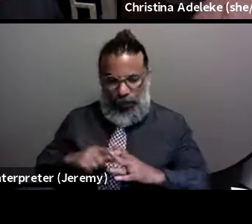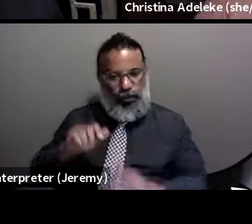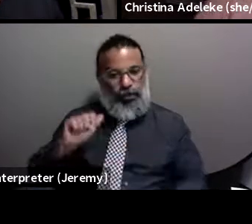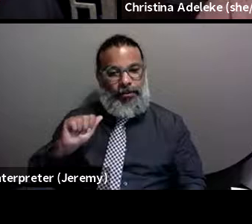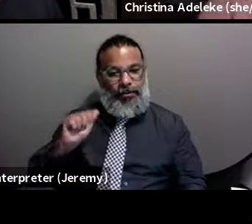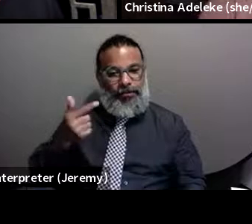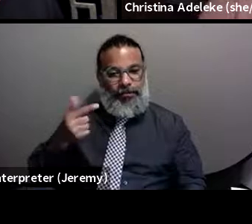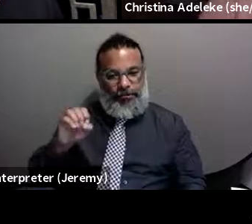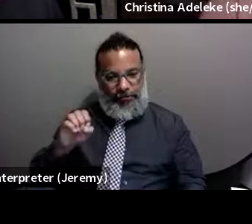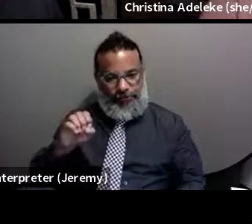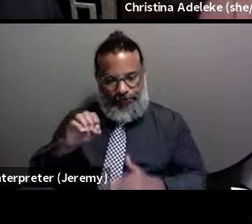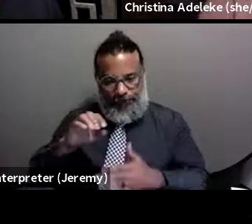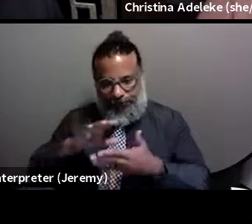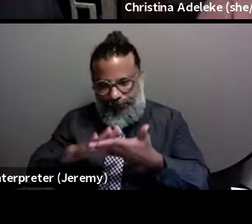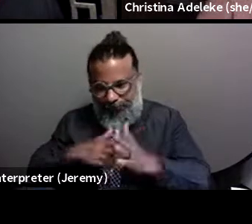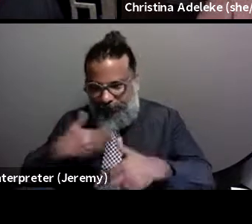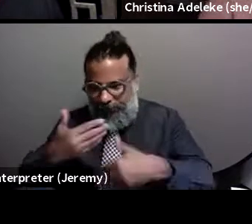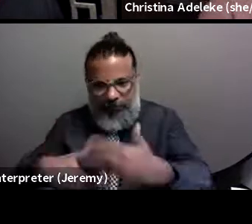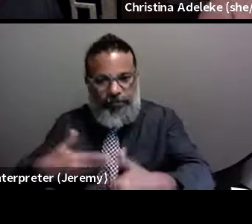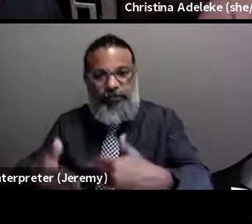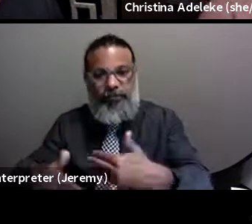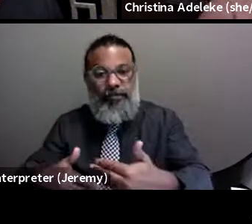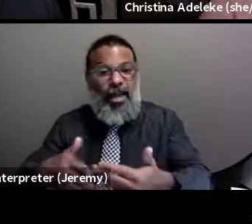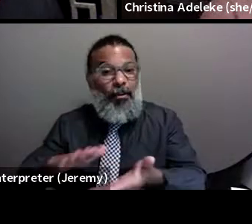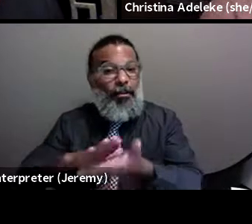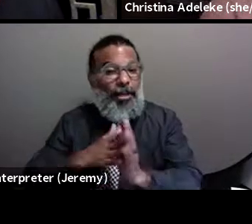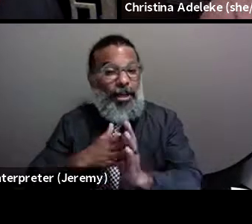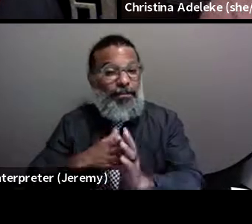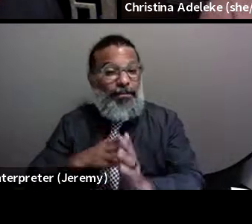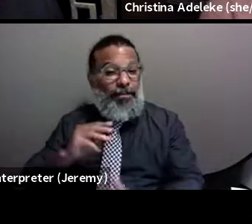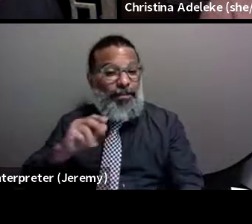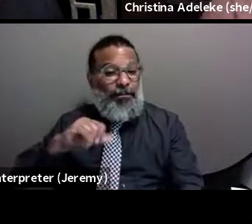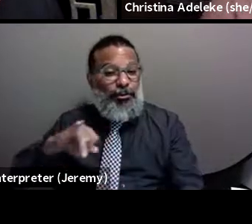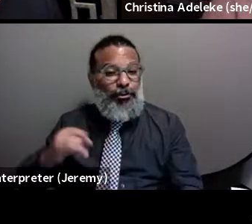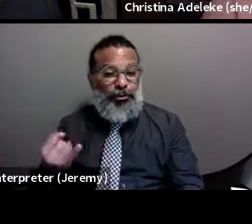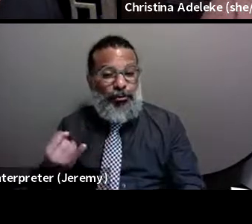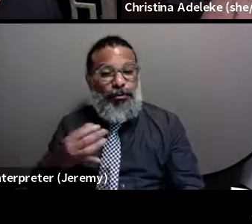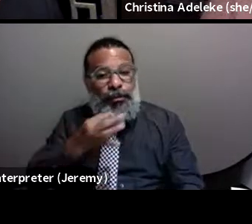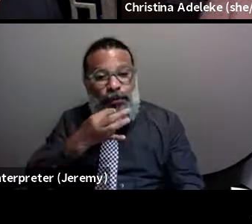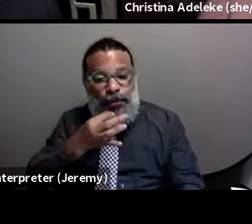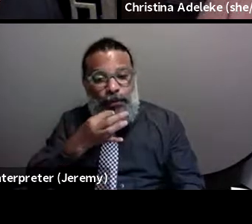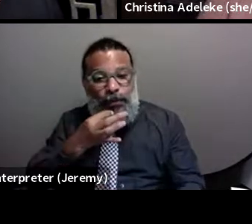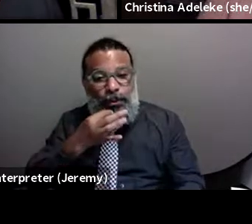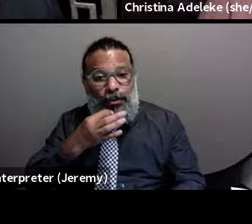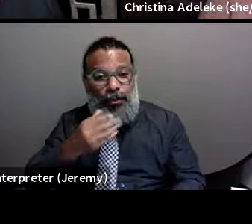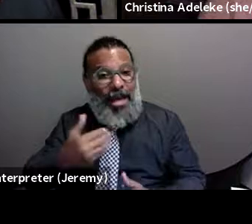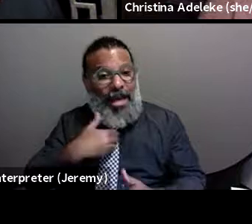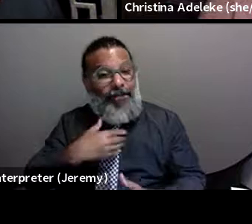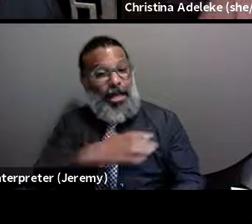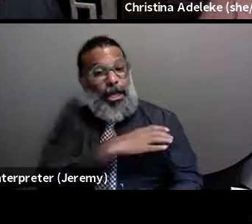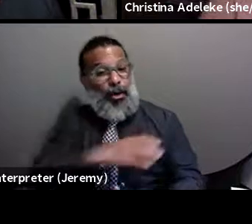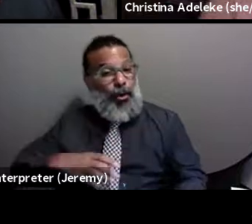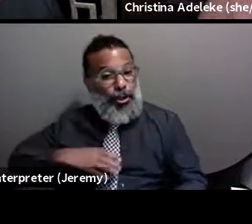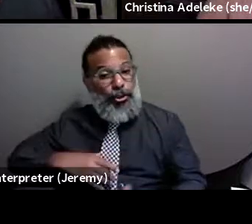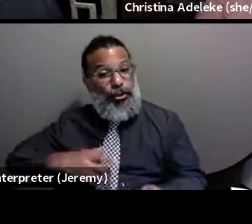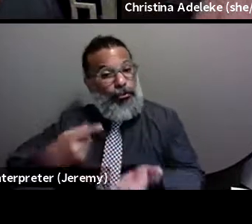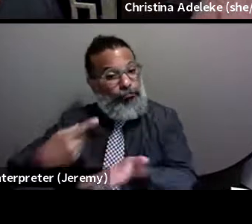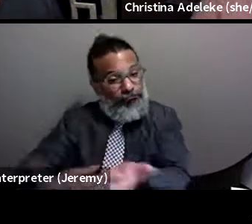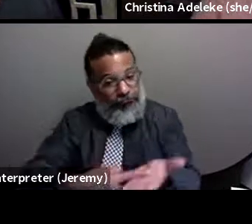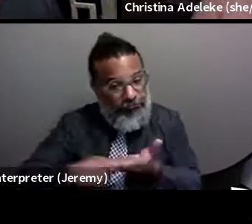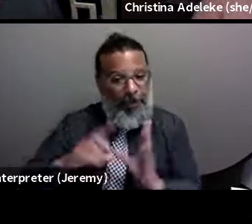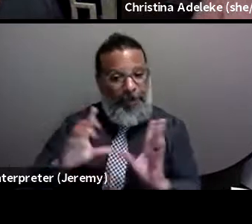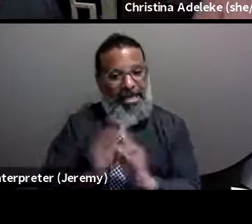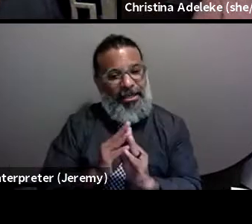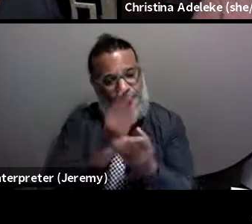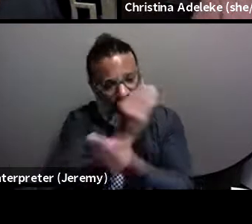that we are half and we will become the majority. So, you know, having a congressional briefing that can inform legislators